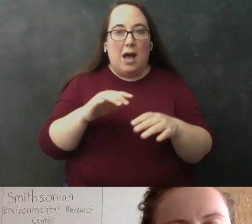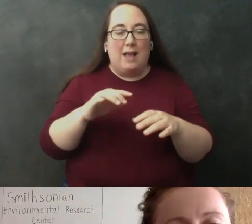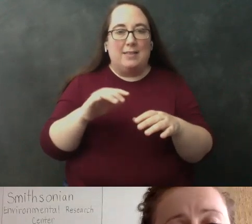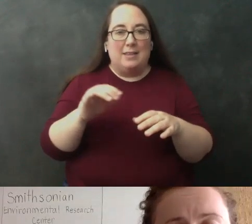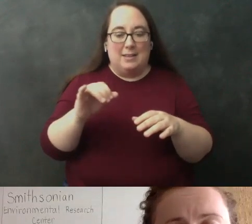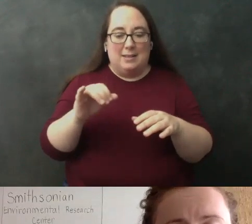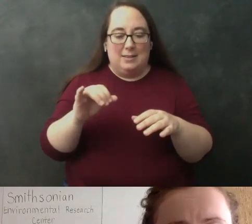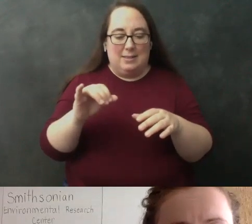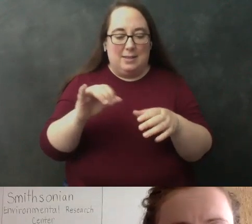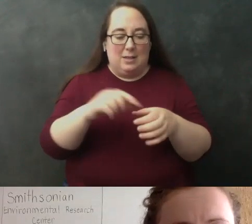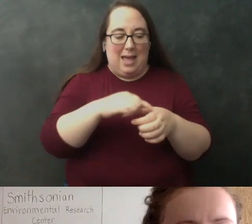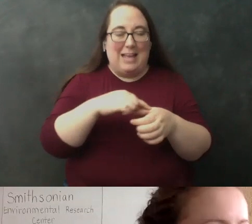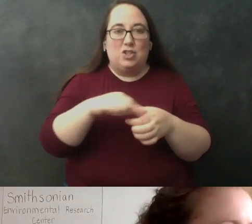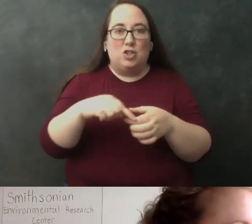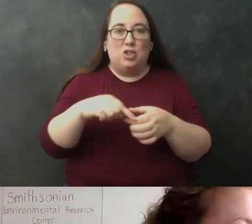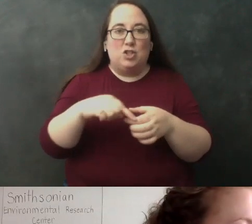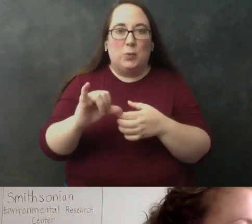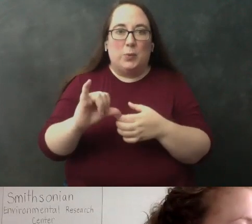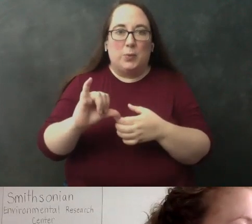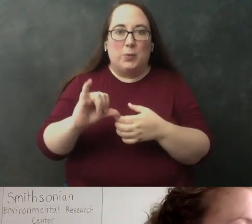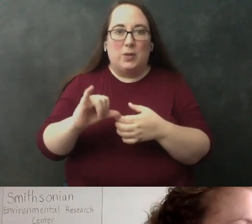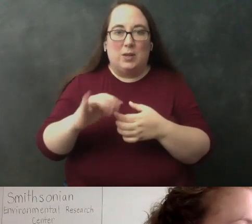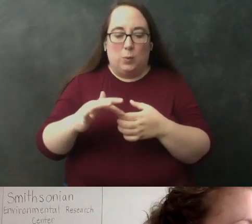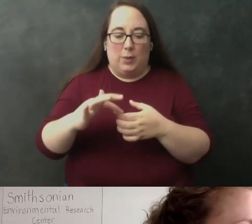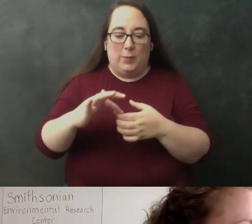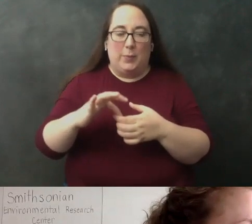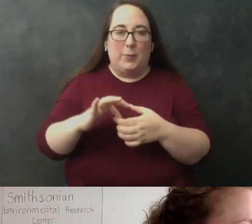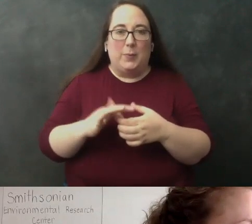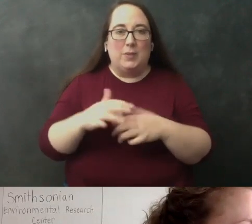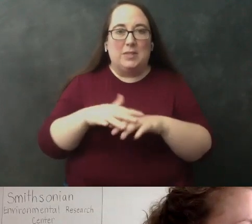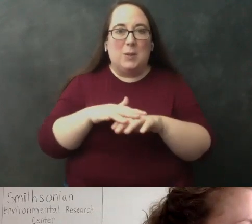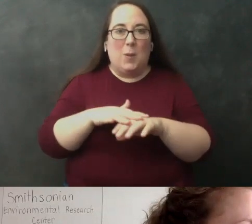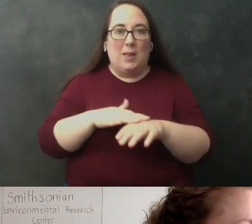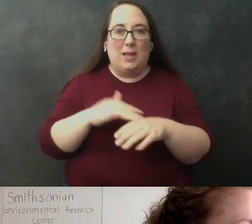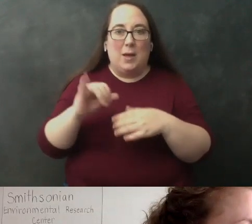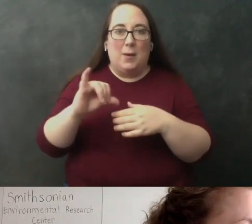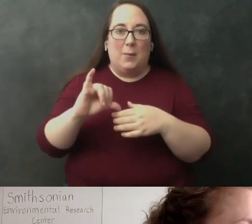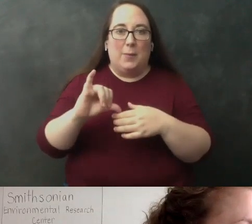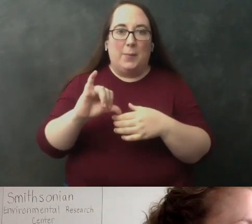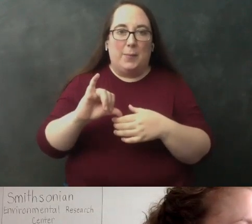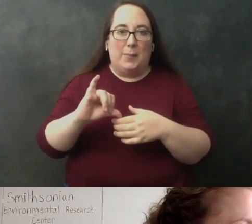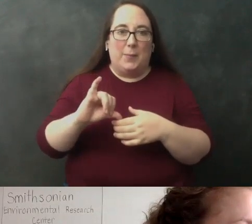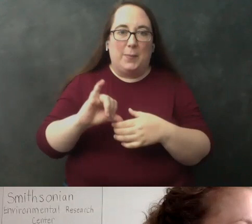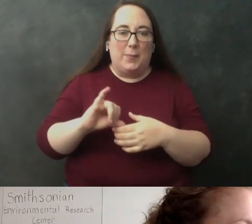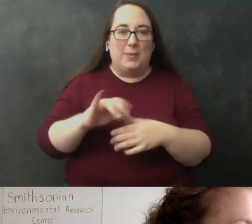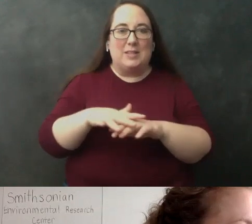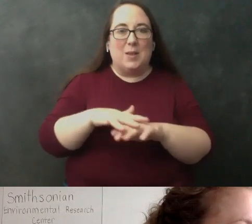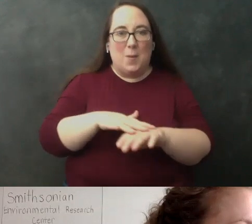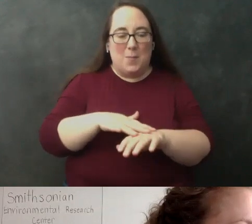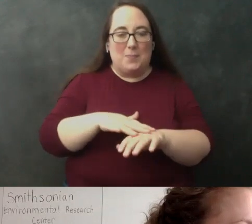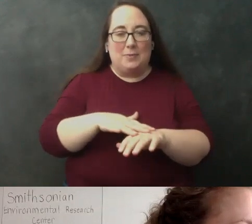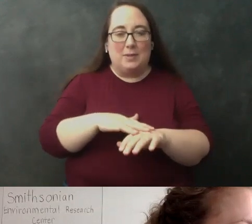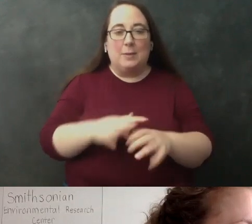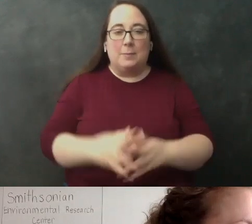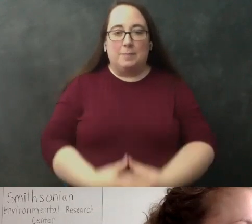gently goes into your mixture so hopefully the layers will form pretty quickly and we don't have to wait for it to